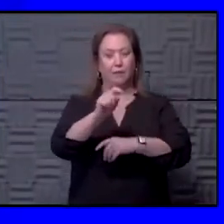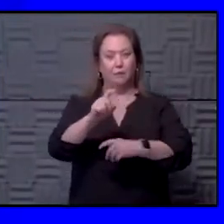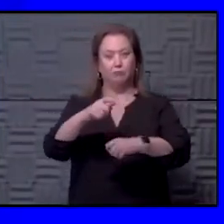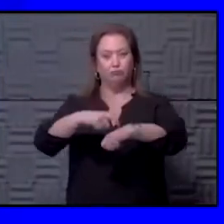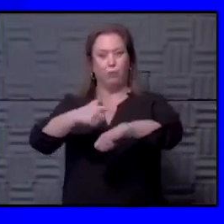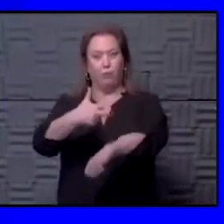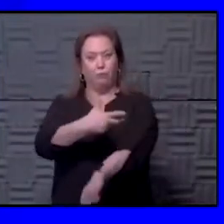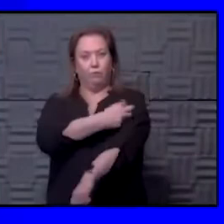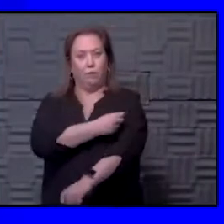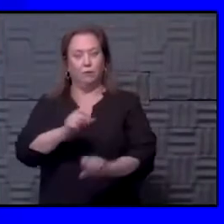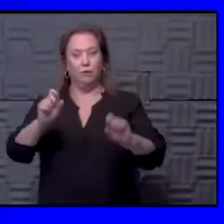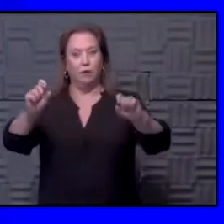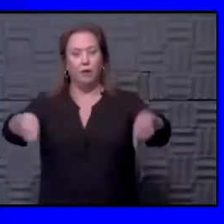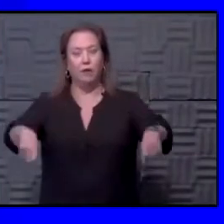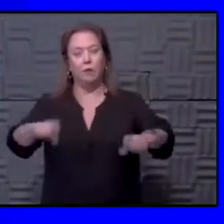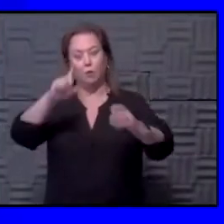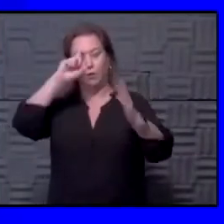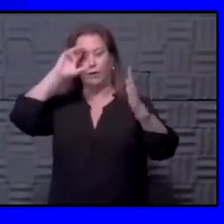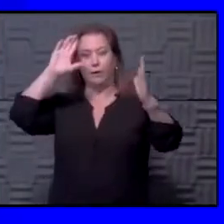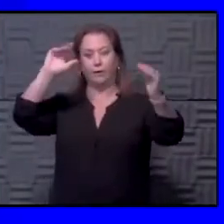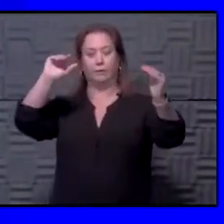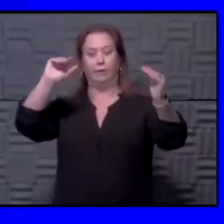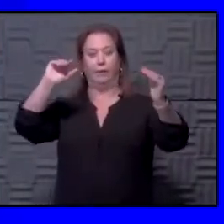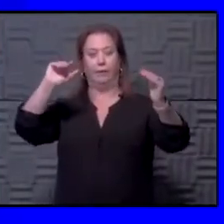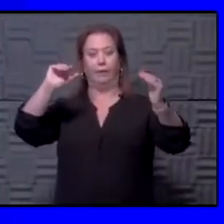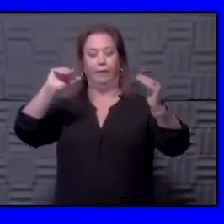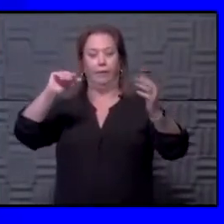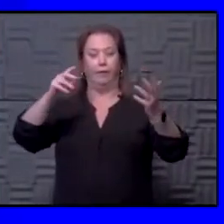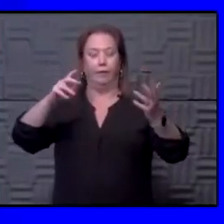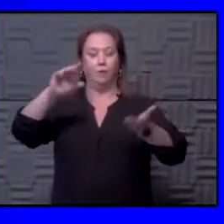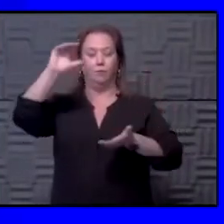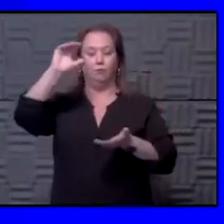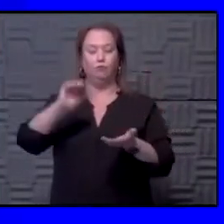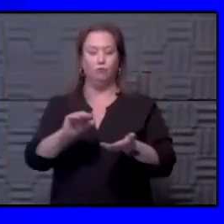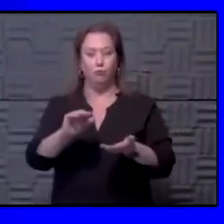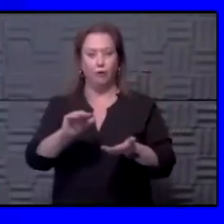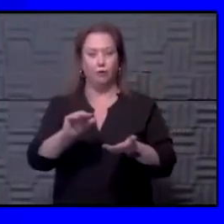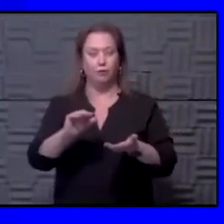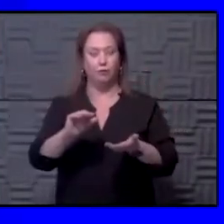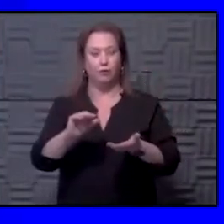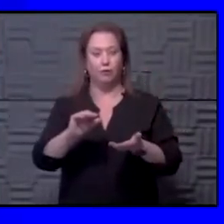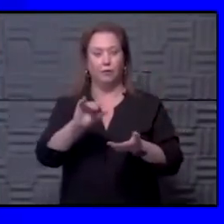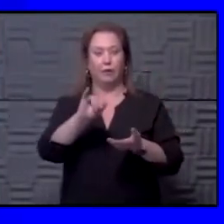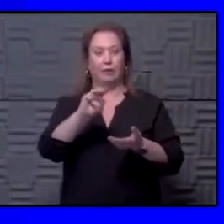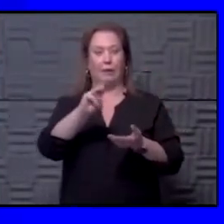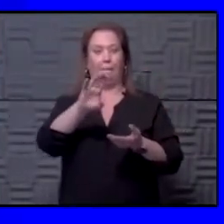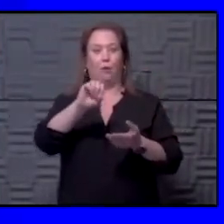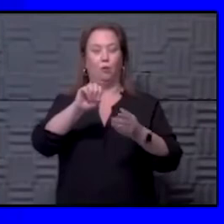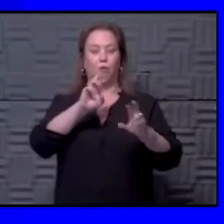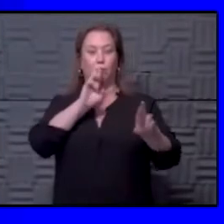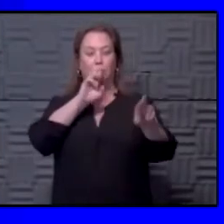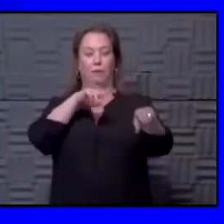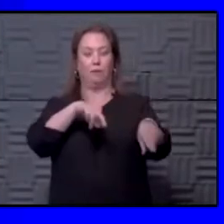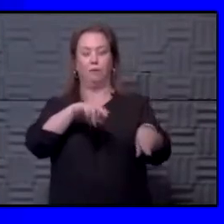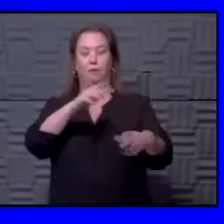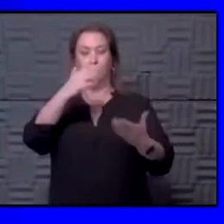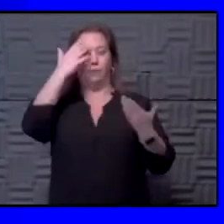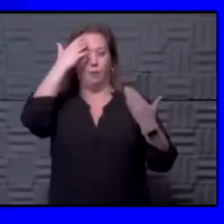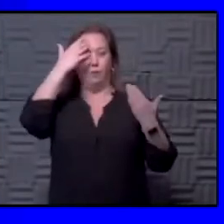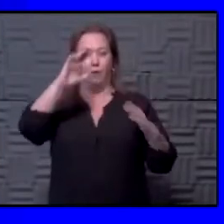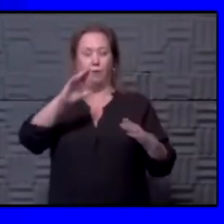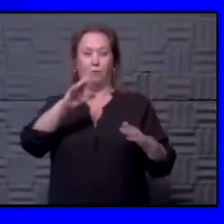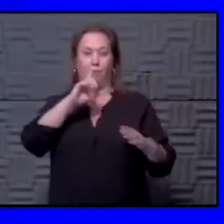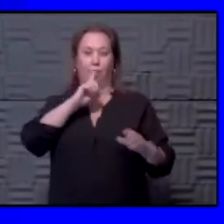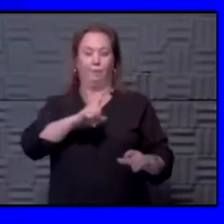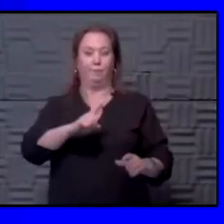important to understand that we do expect that there is some reduction in the immune response, but we don't know fully what that